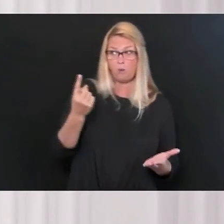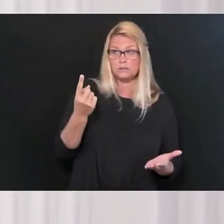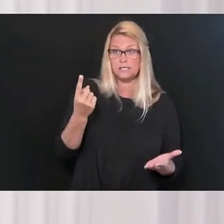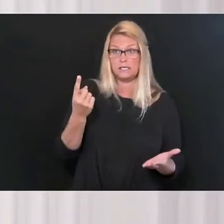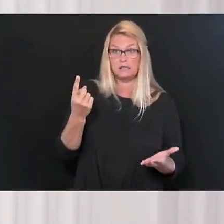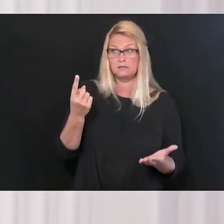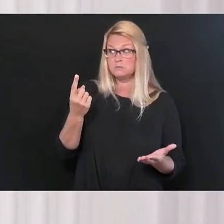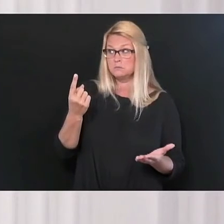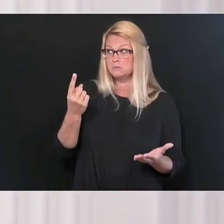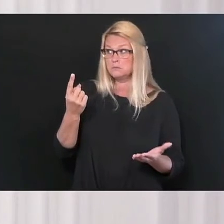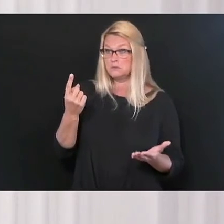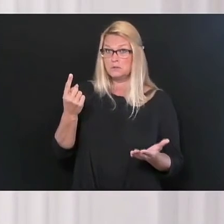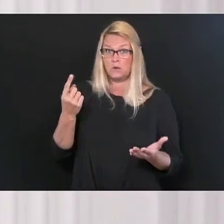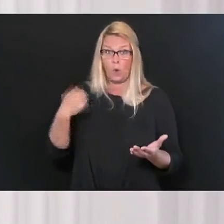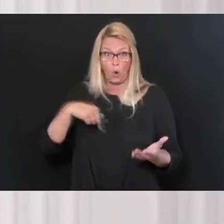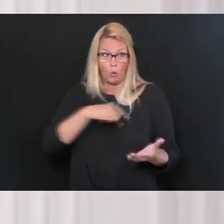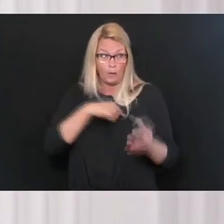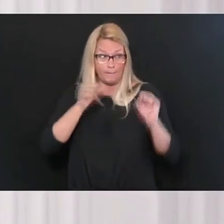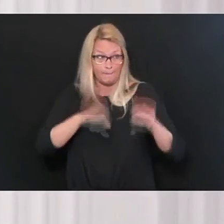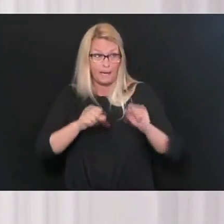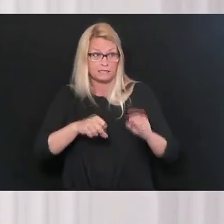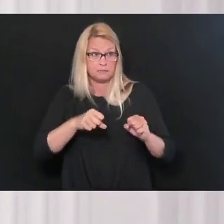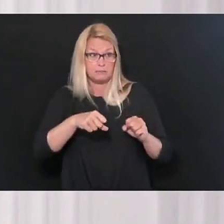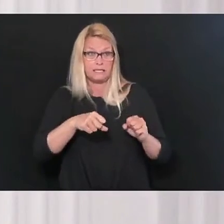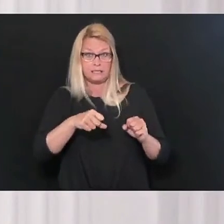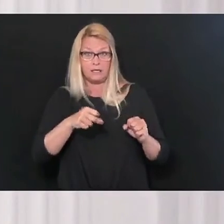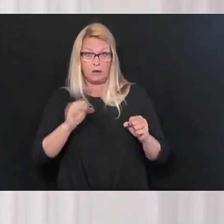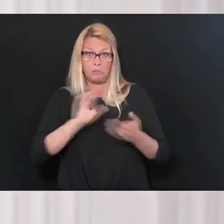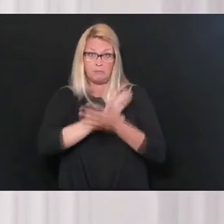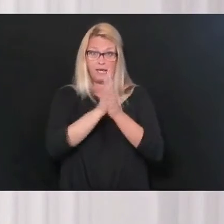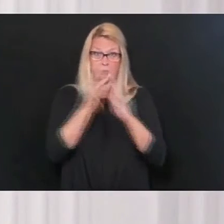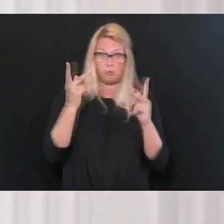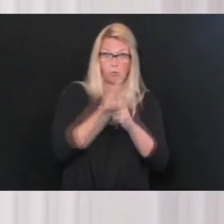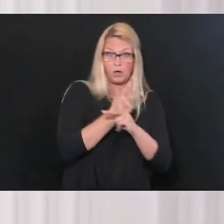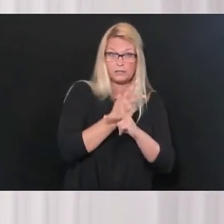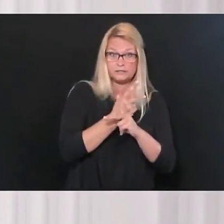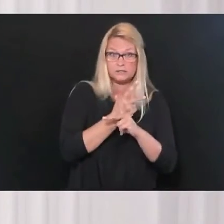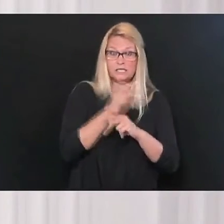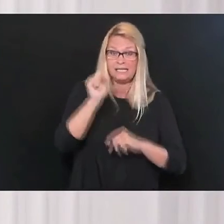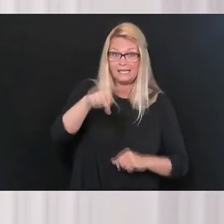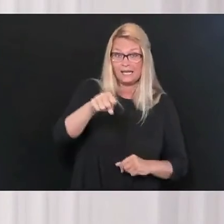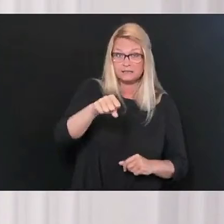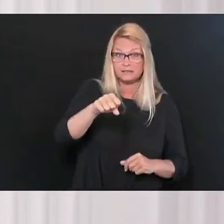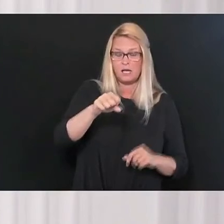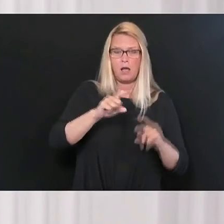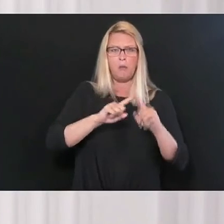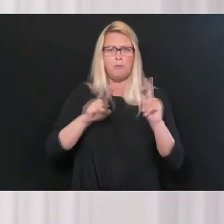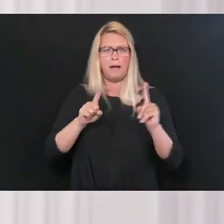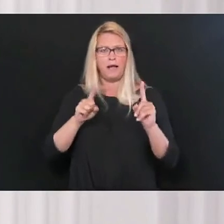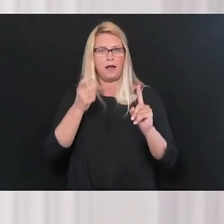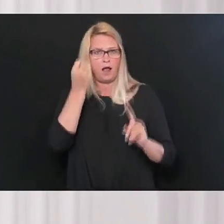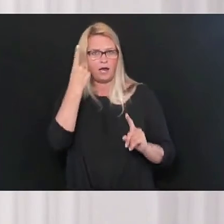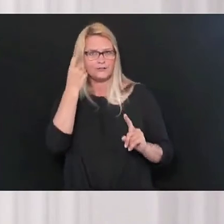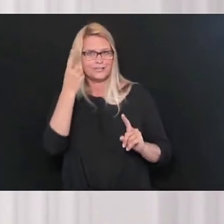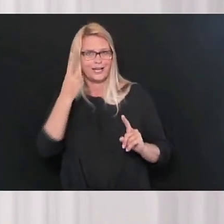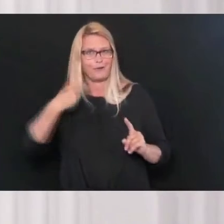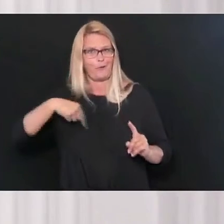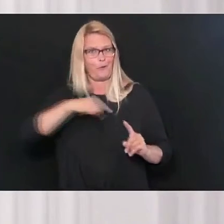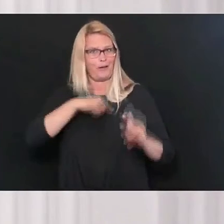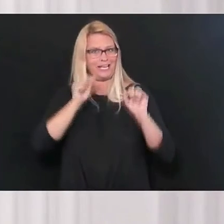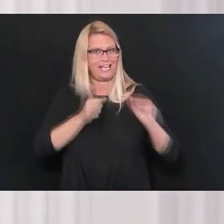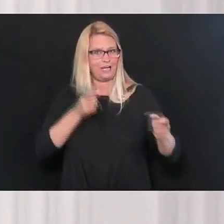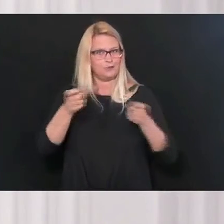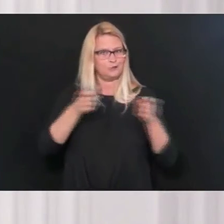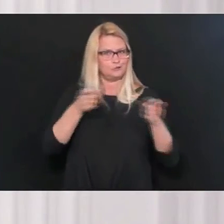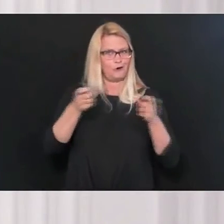control, but in fact, we have power and control over what our future looks like. And I think while we know that the